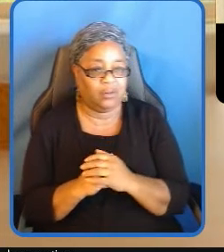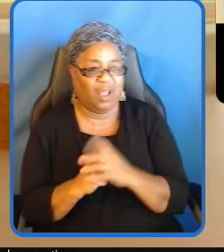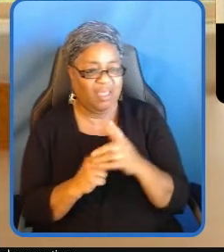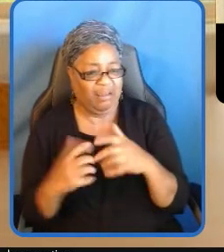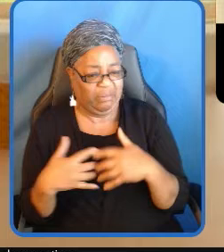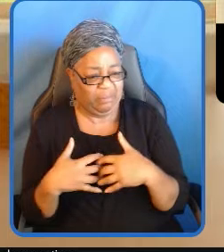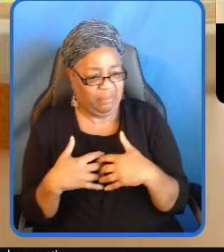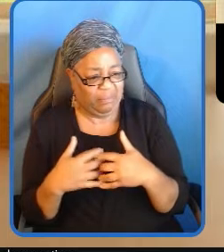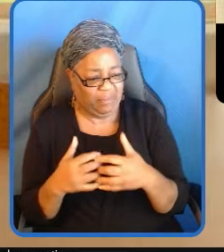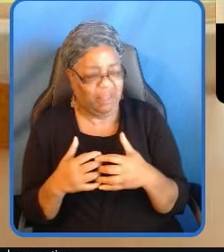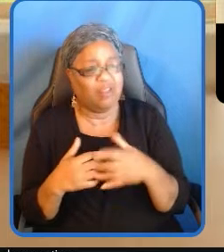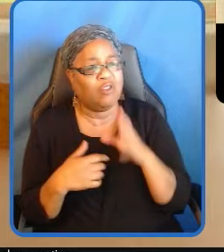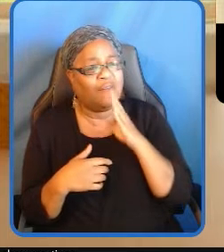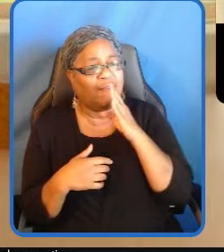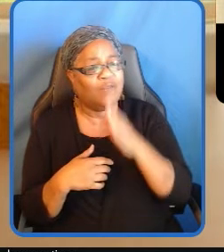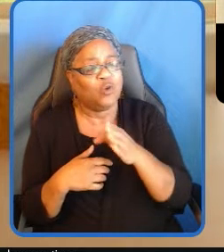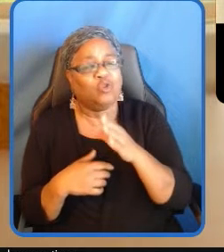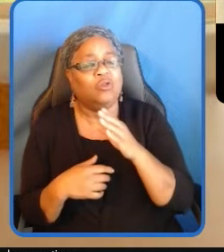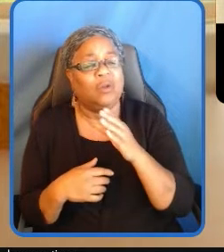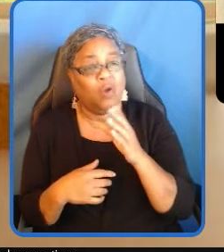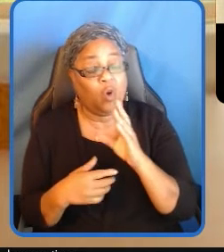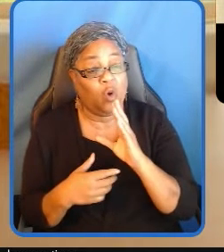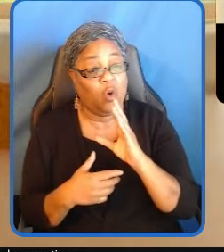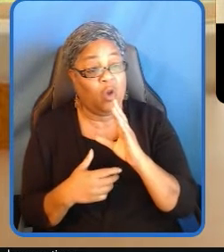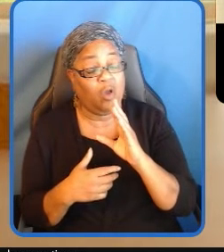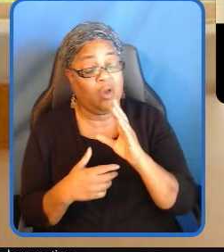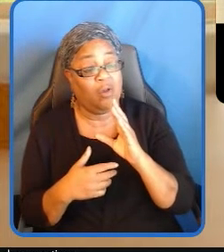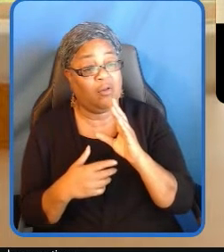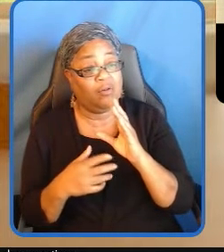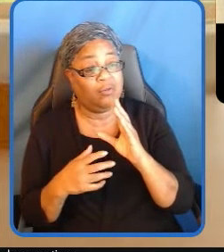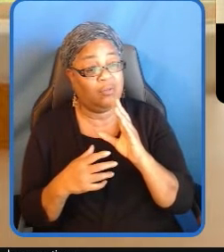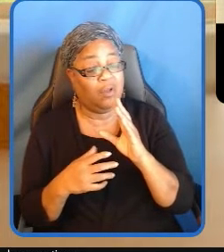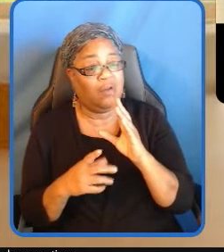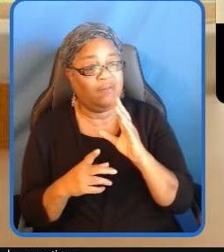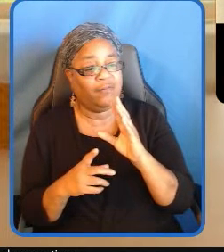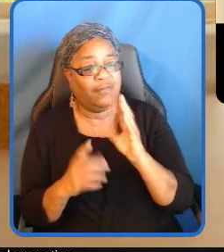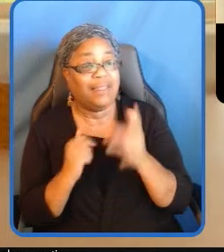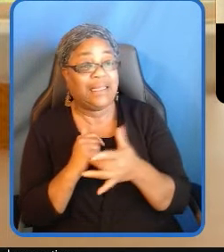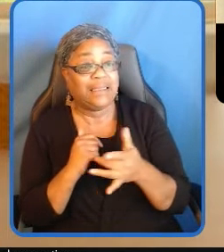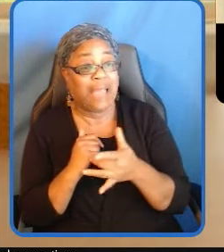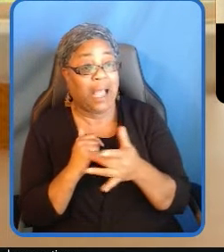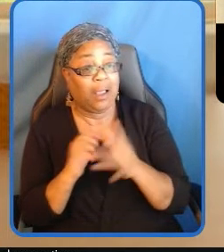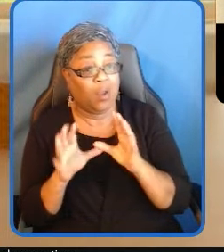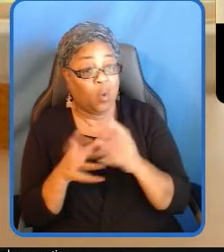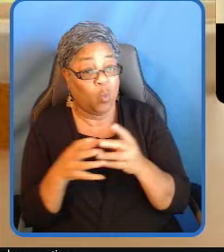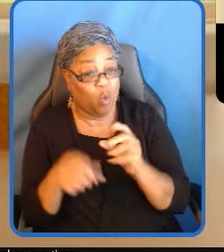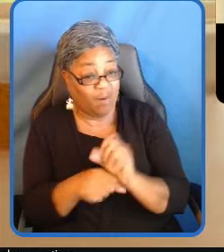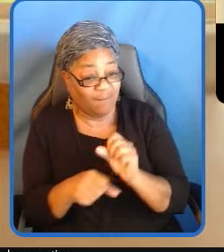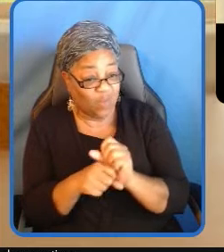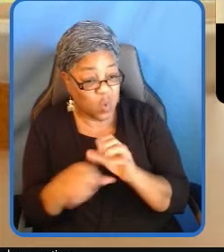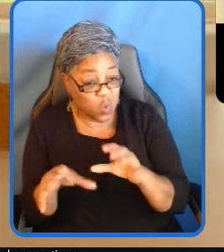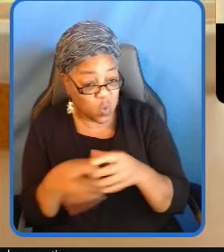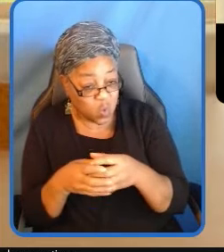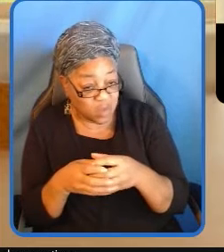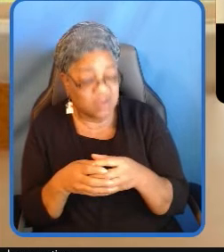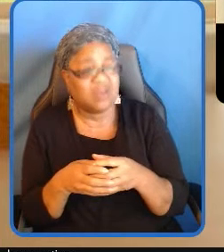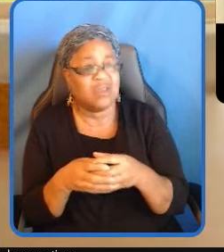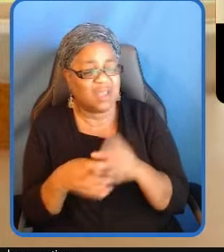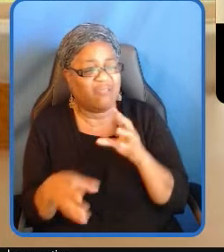workforce must be paired with meaningful pathways into stem for all students regardless of background